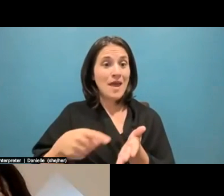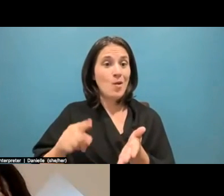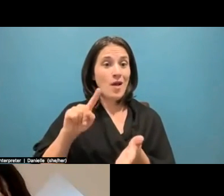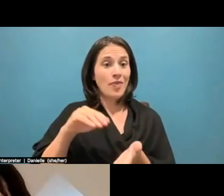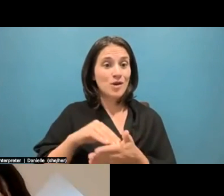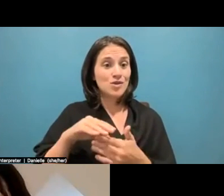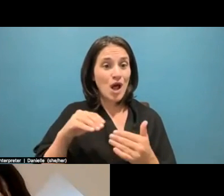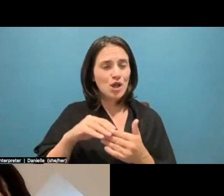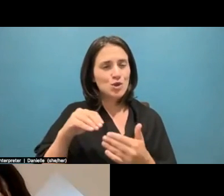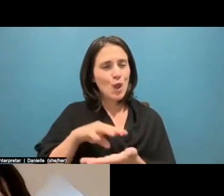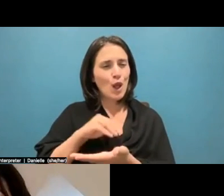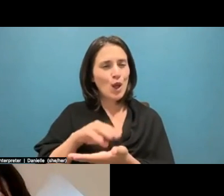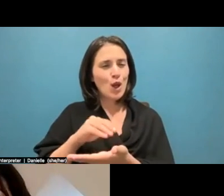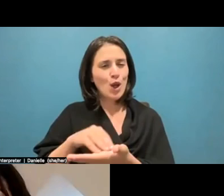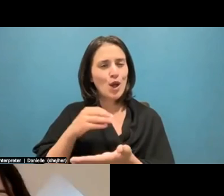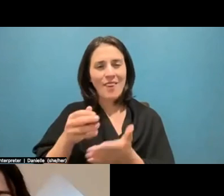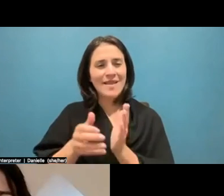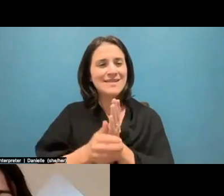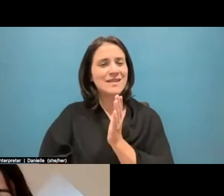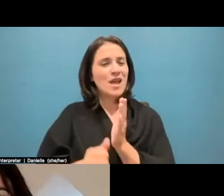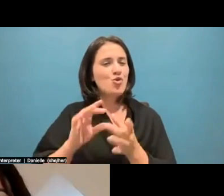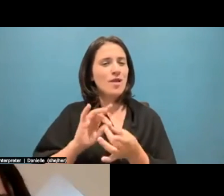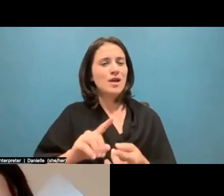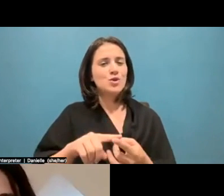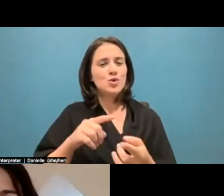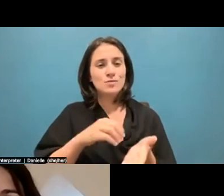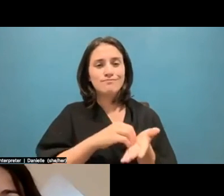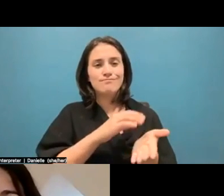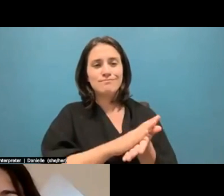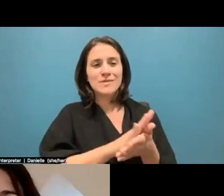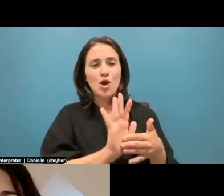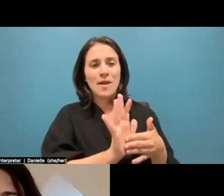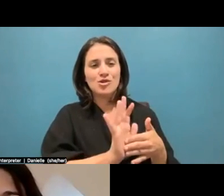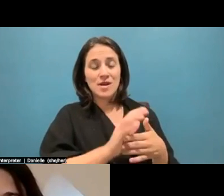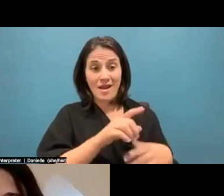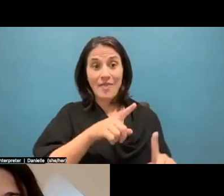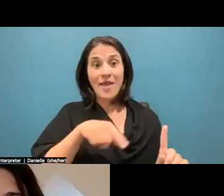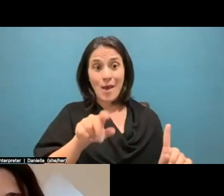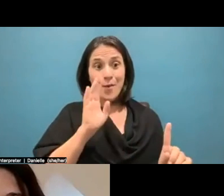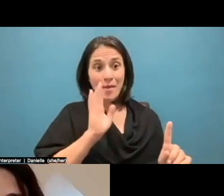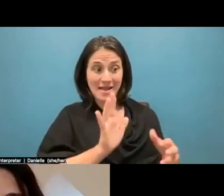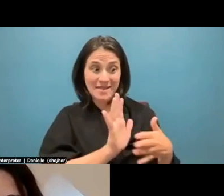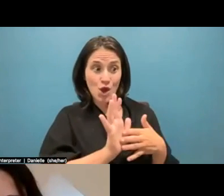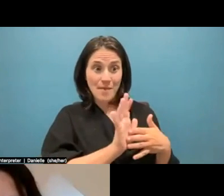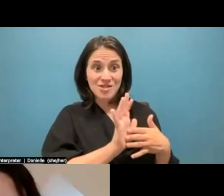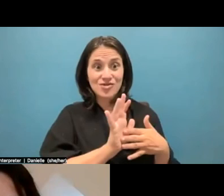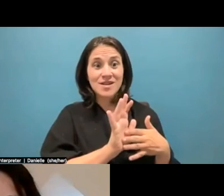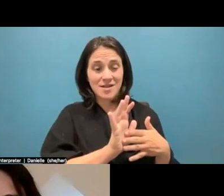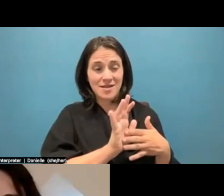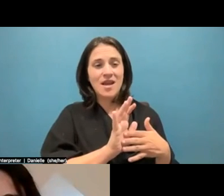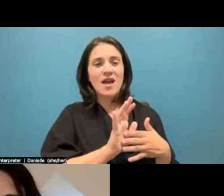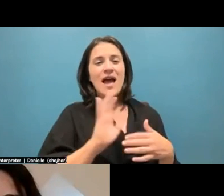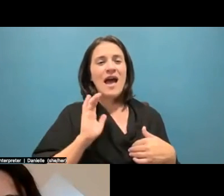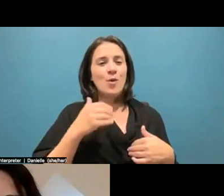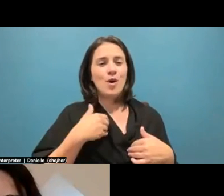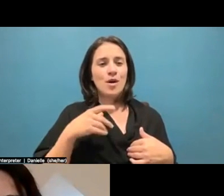documentary, uh, skill sets. And they will be actually documenting Princeville homecoming that we have every year. If you would like